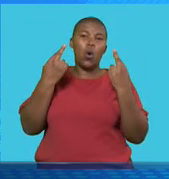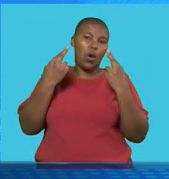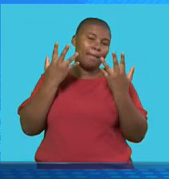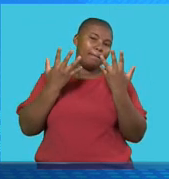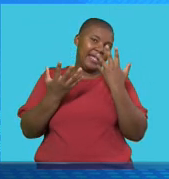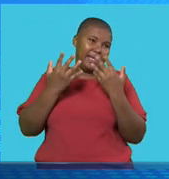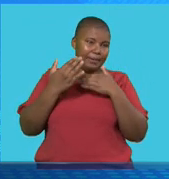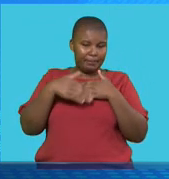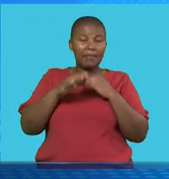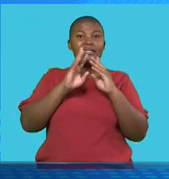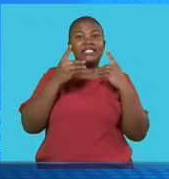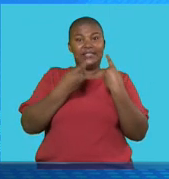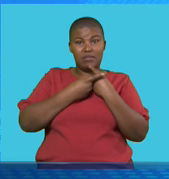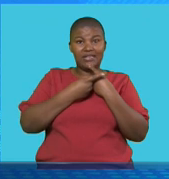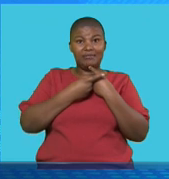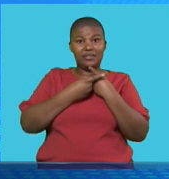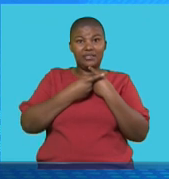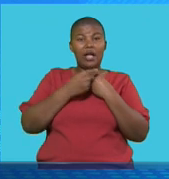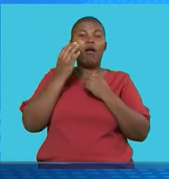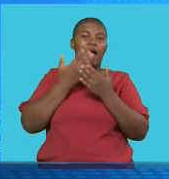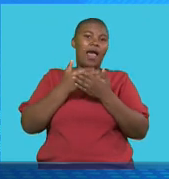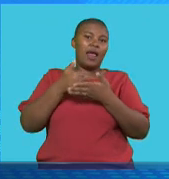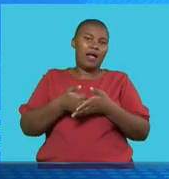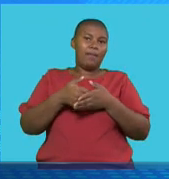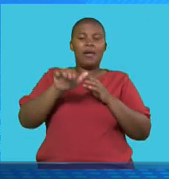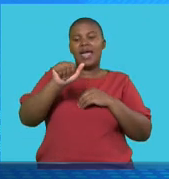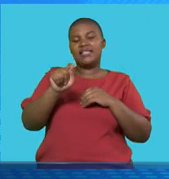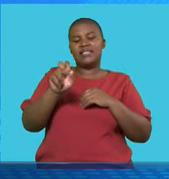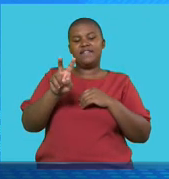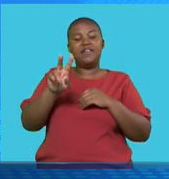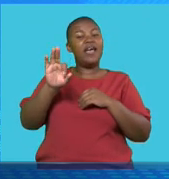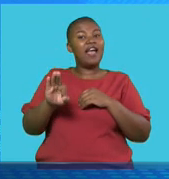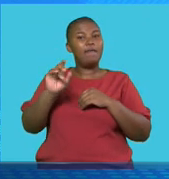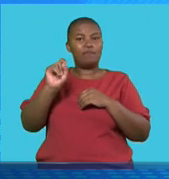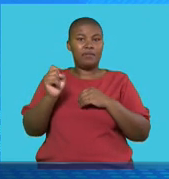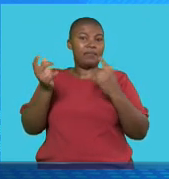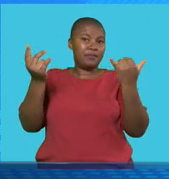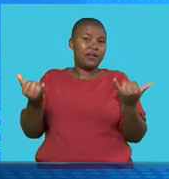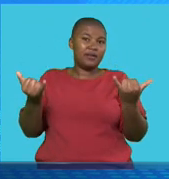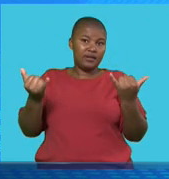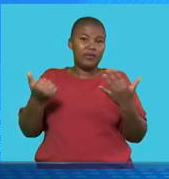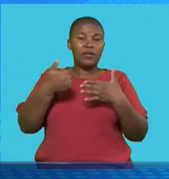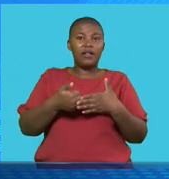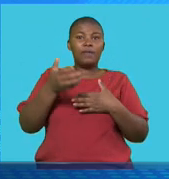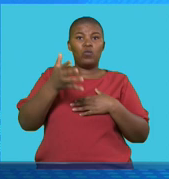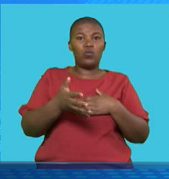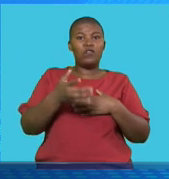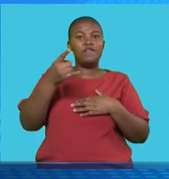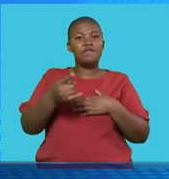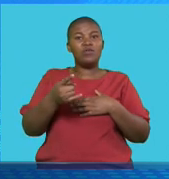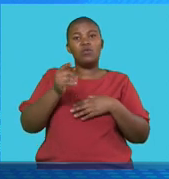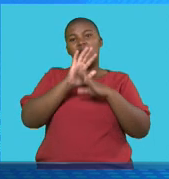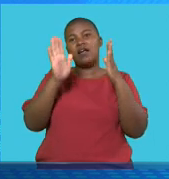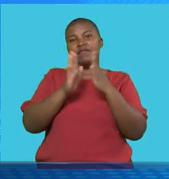the departments that can assist the ATDF now actually get down and put into place